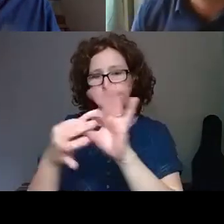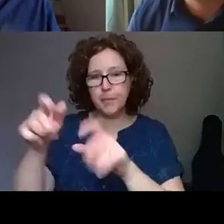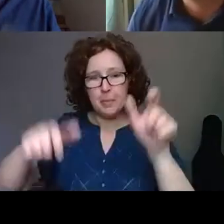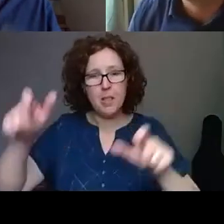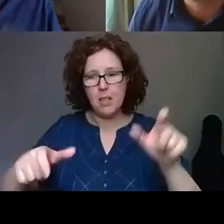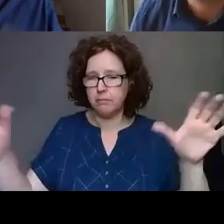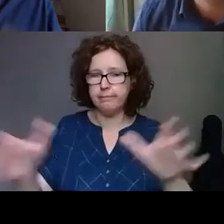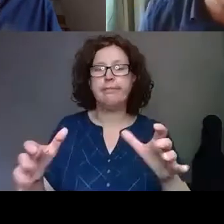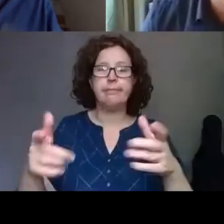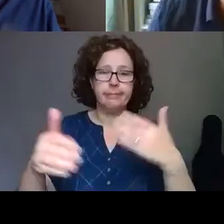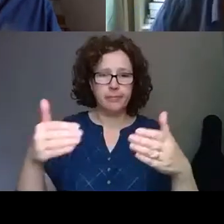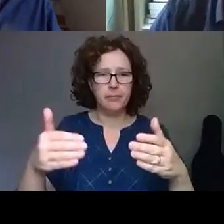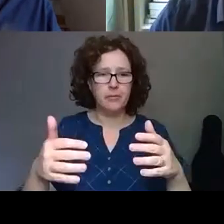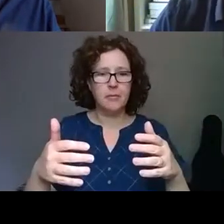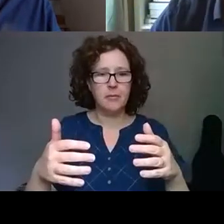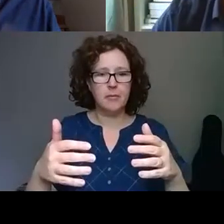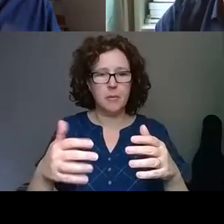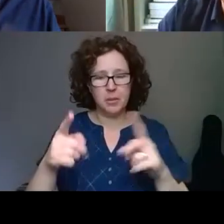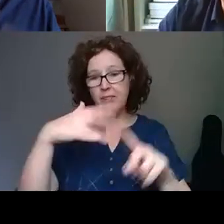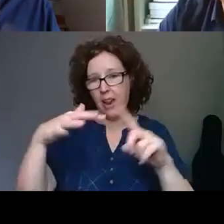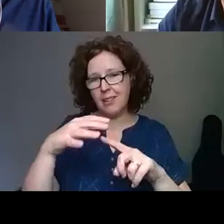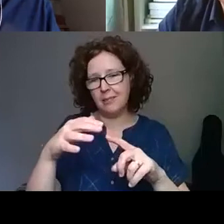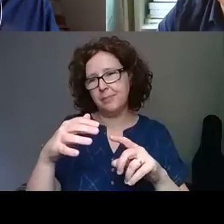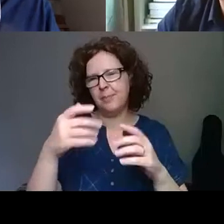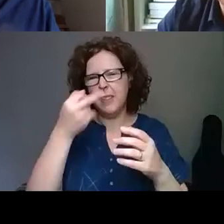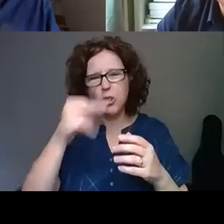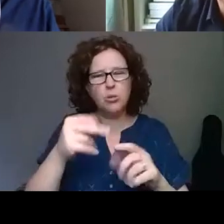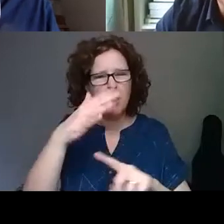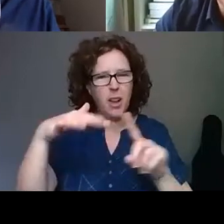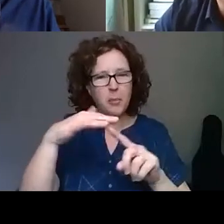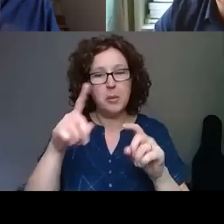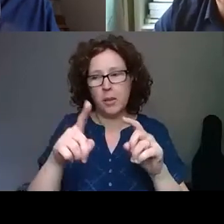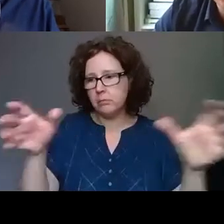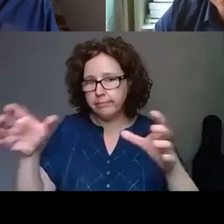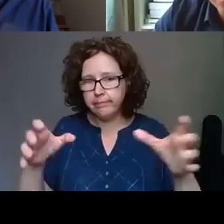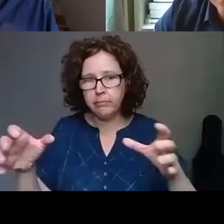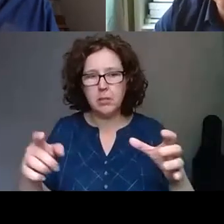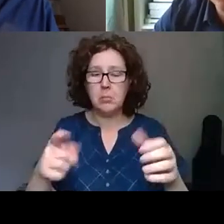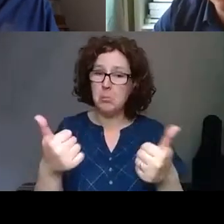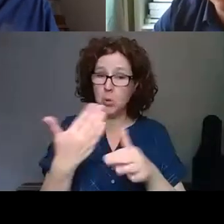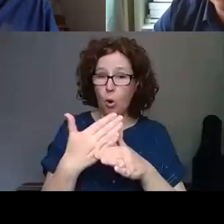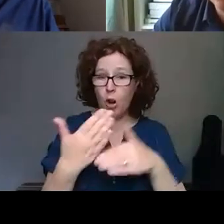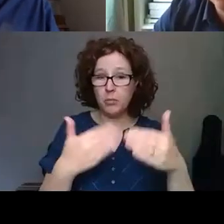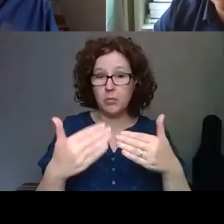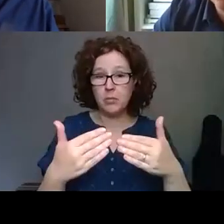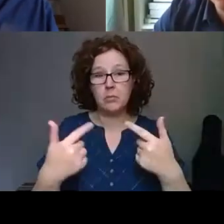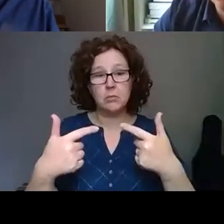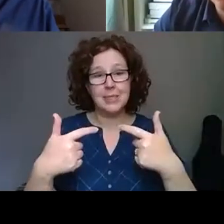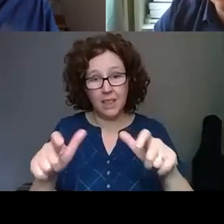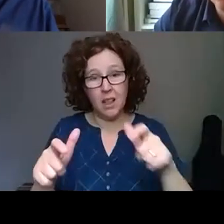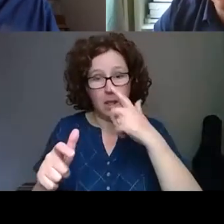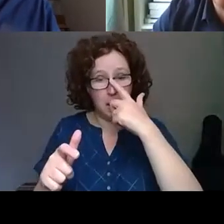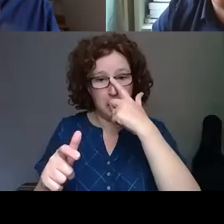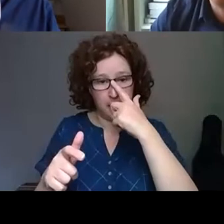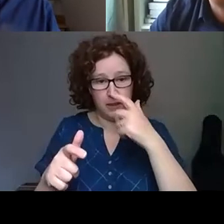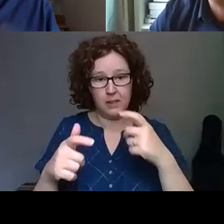possible in, in, in, virtual environment. And that's worked in so far as we've still been able to, to use digital and